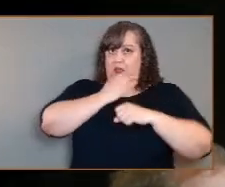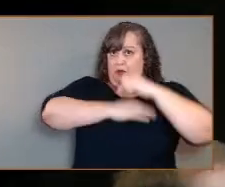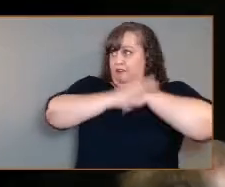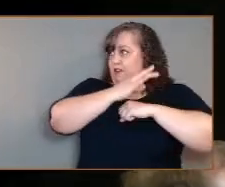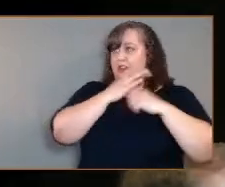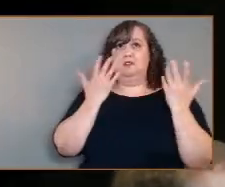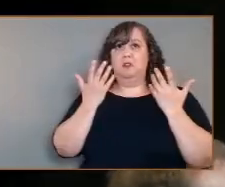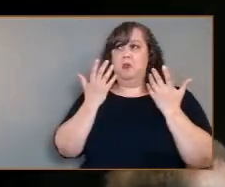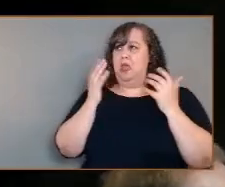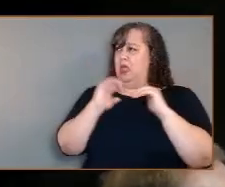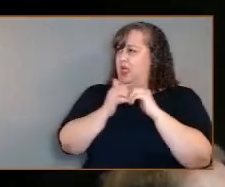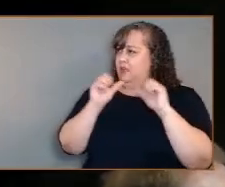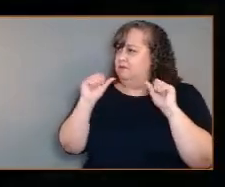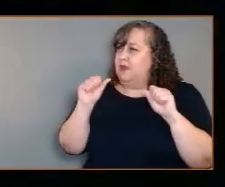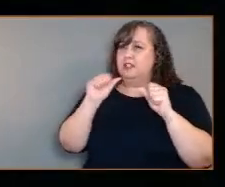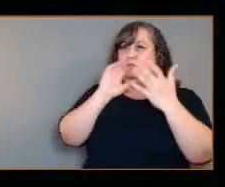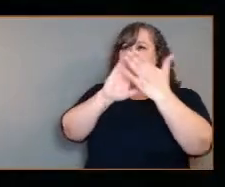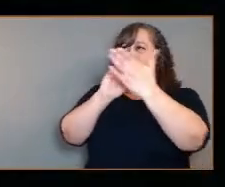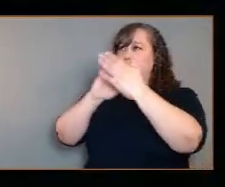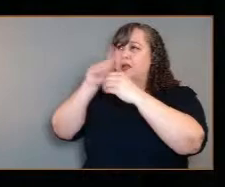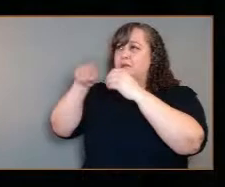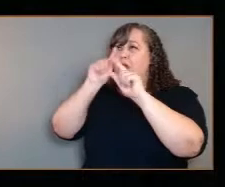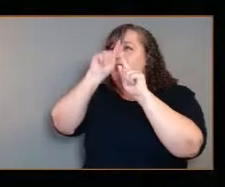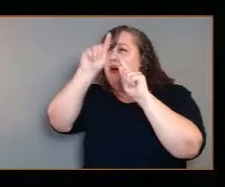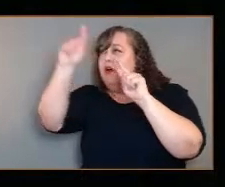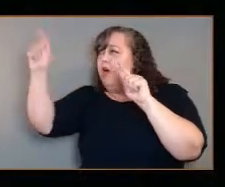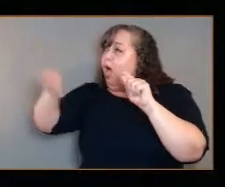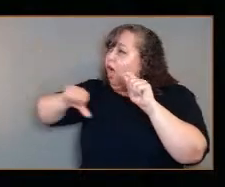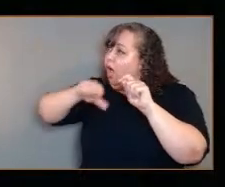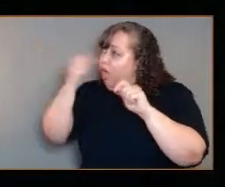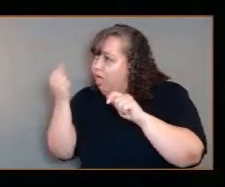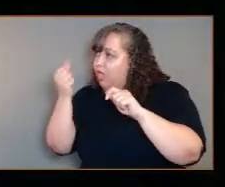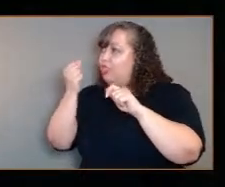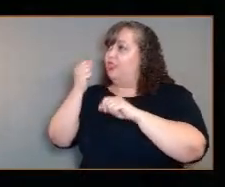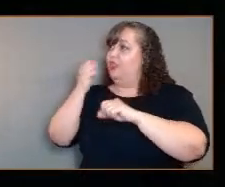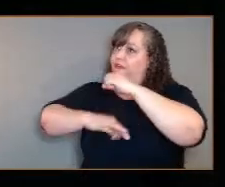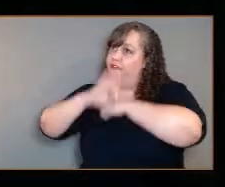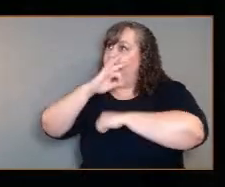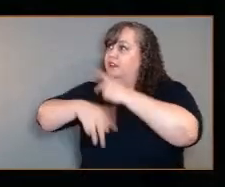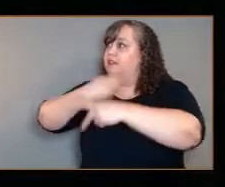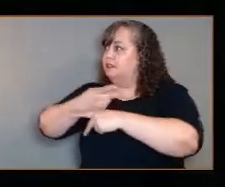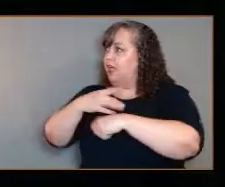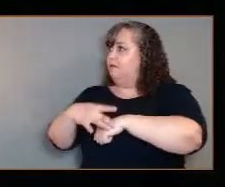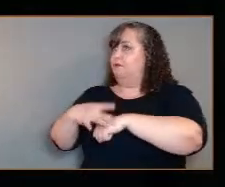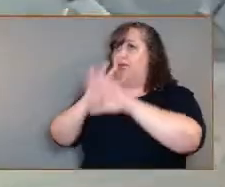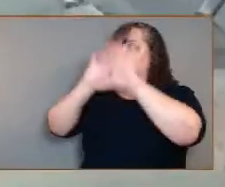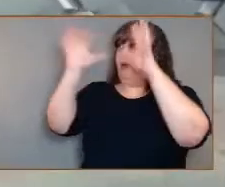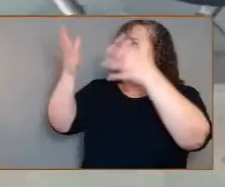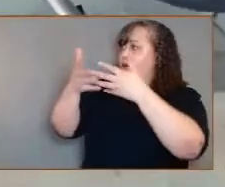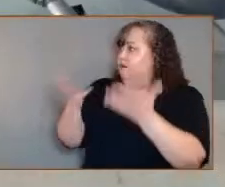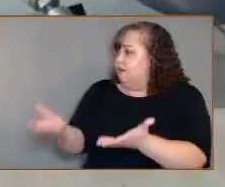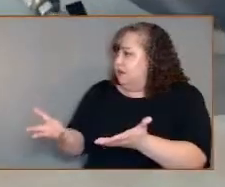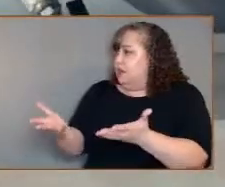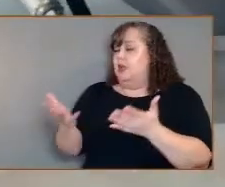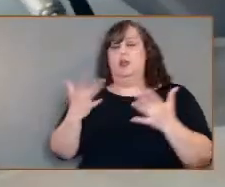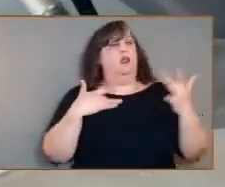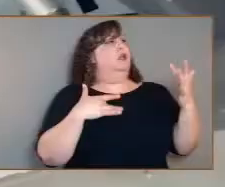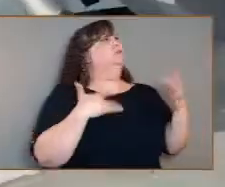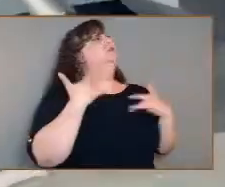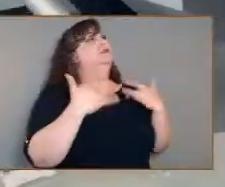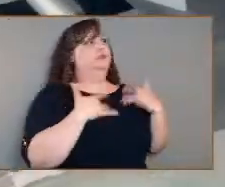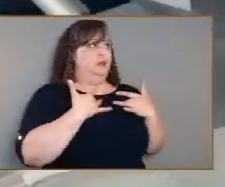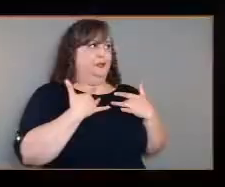galaxy around other stars? Well, I'm so excited about this. Not only are we going to send humans